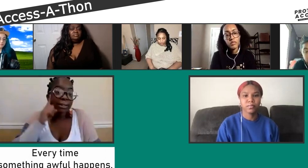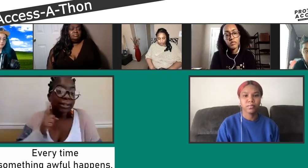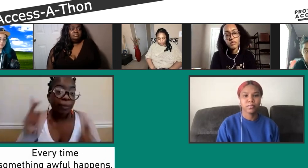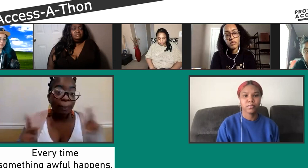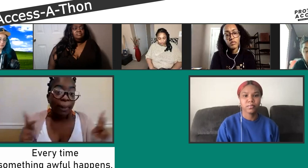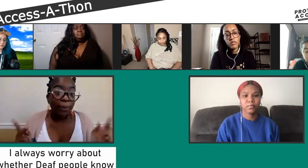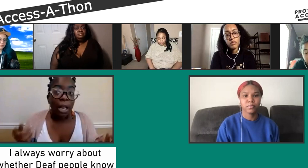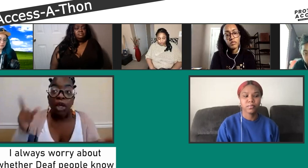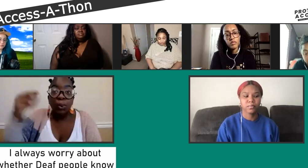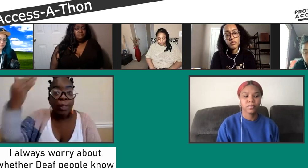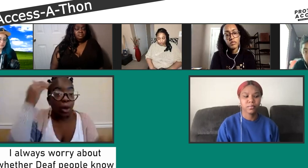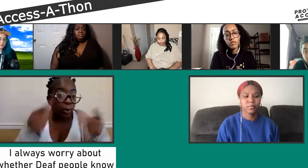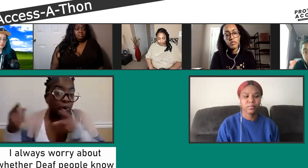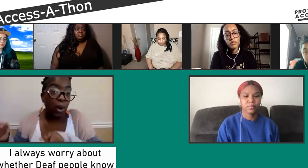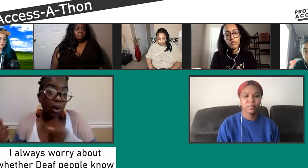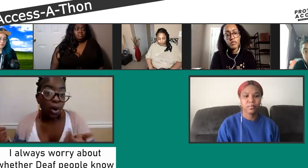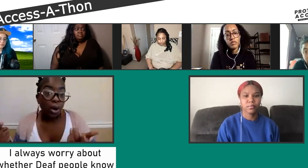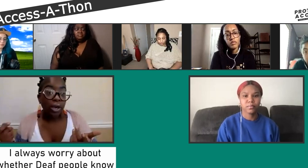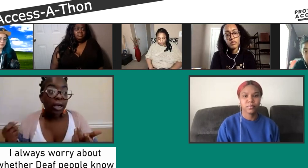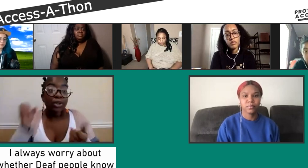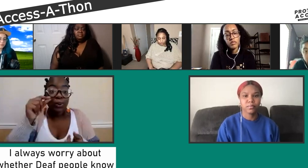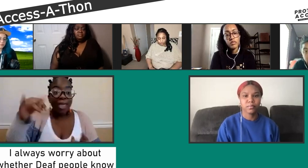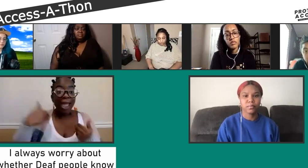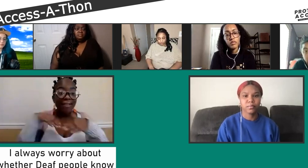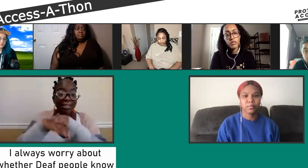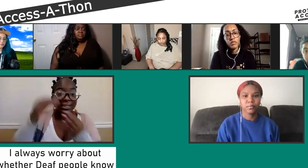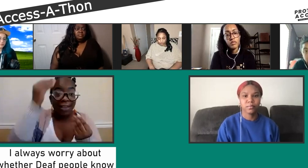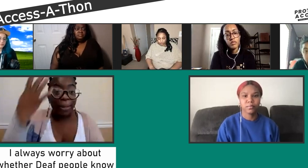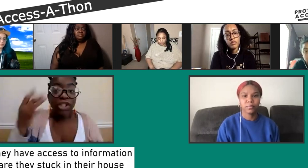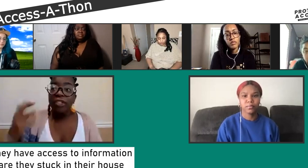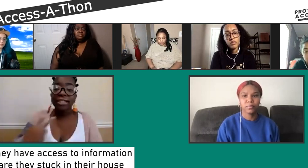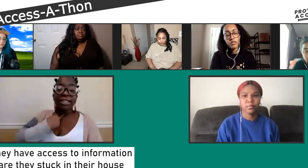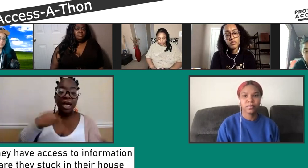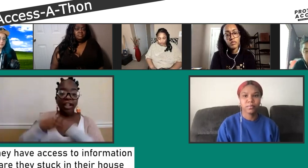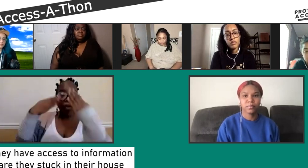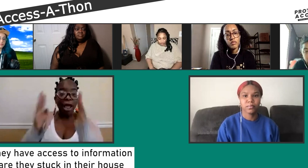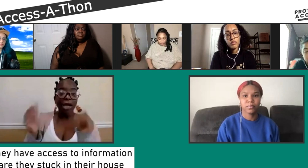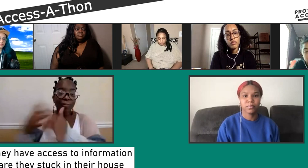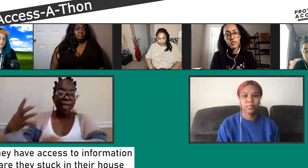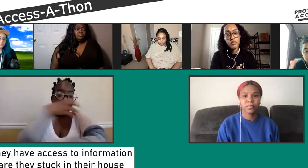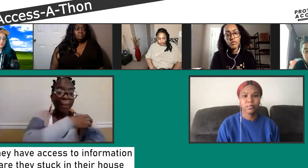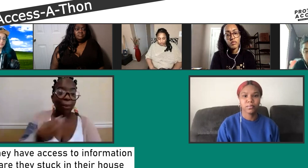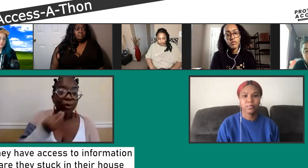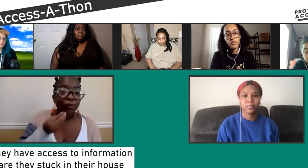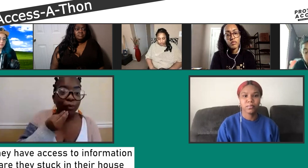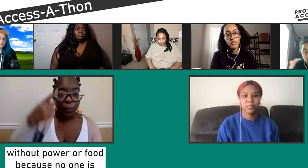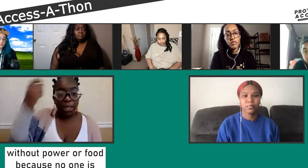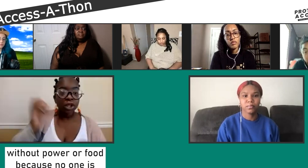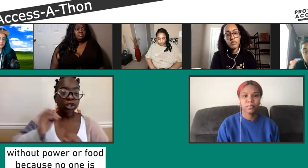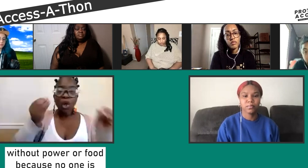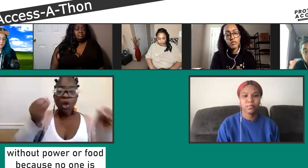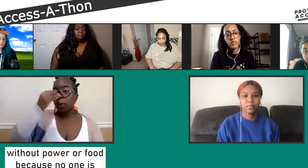it's just awful, because now all my deaf people are like, what are we doing? What can we do? They don't even have access to this information. They're